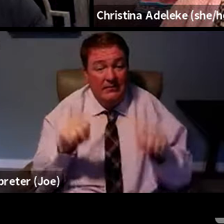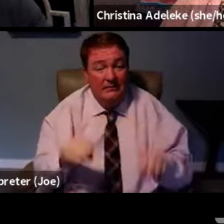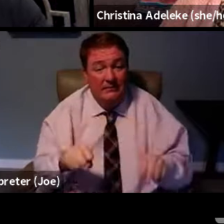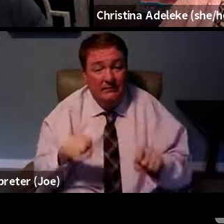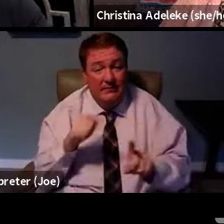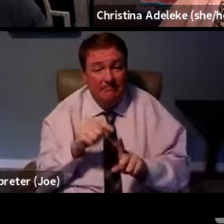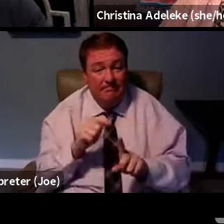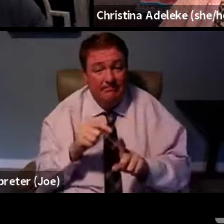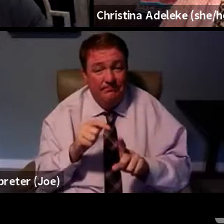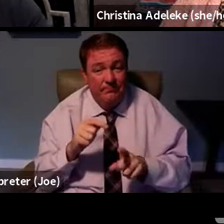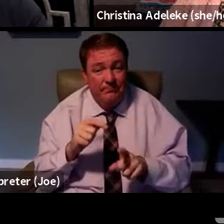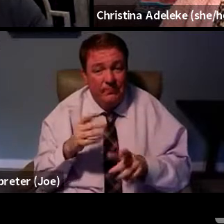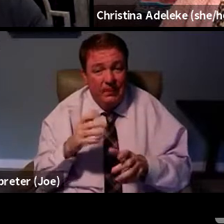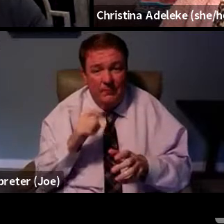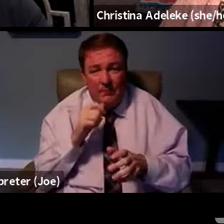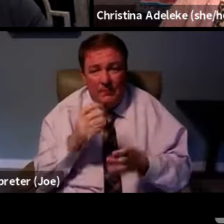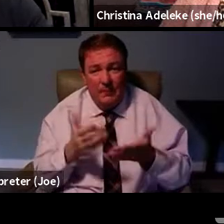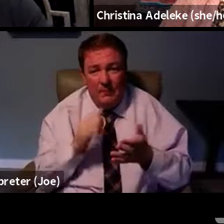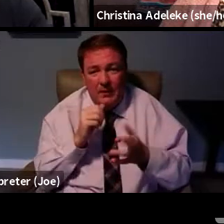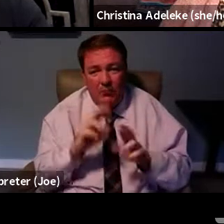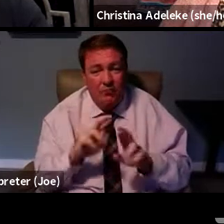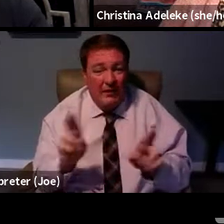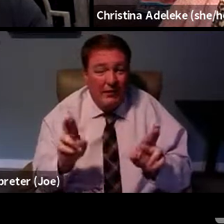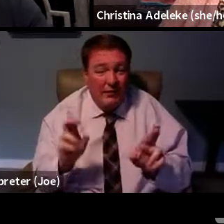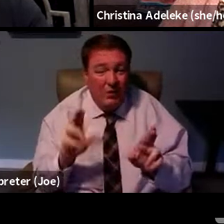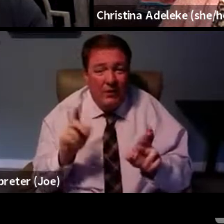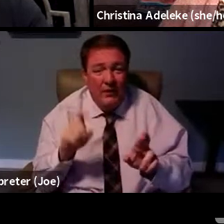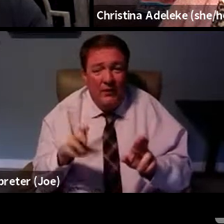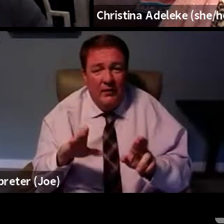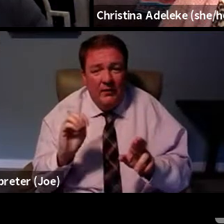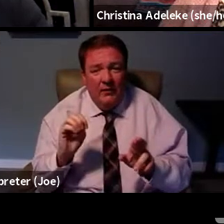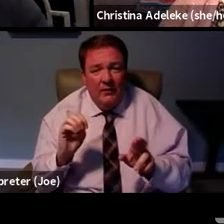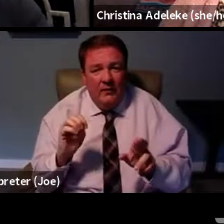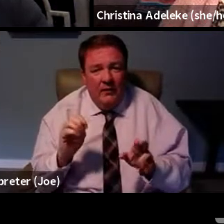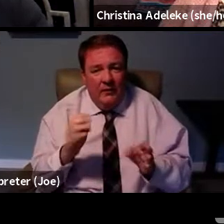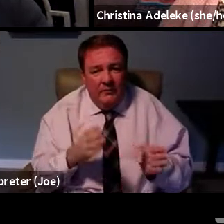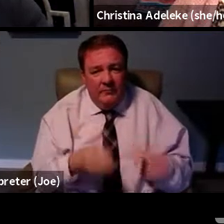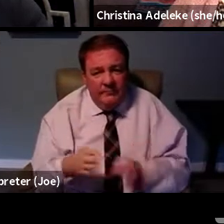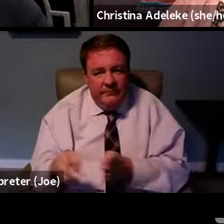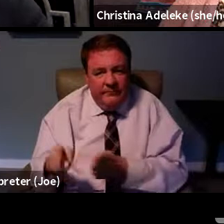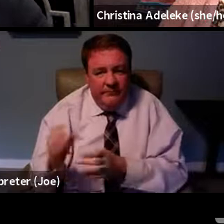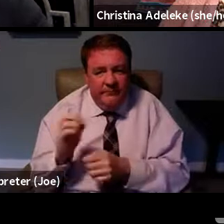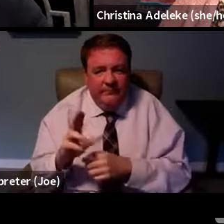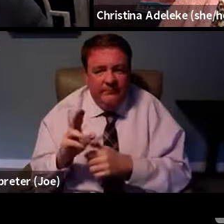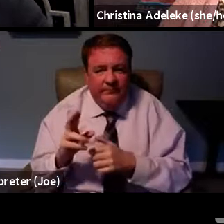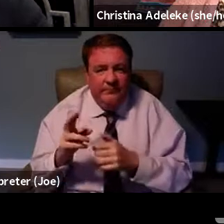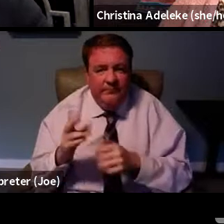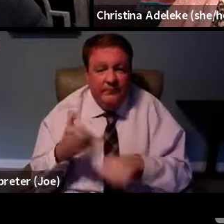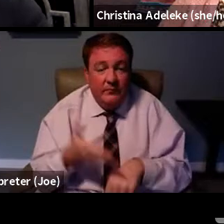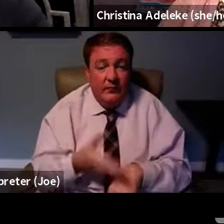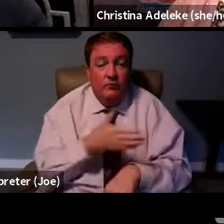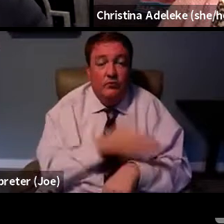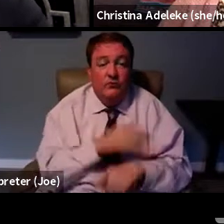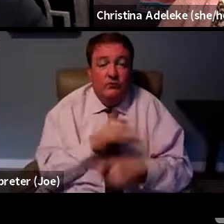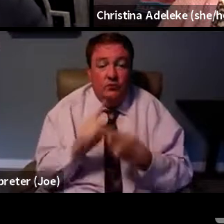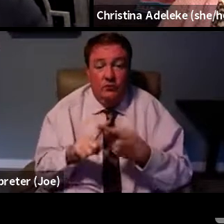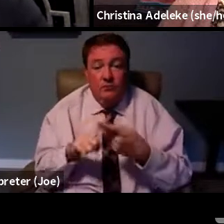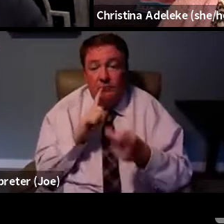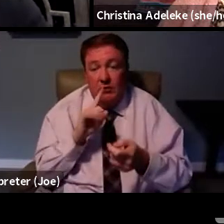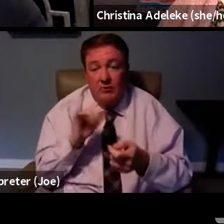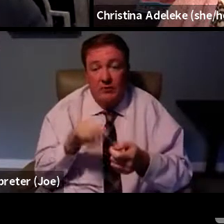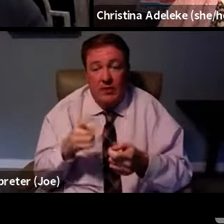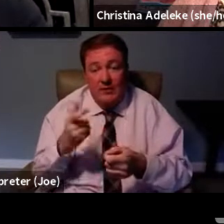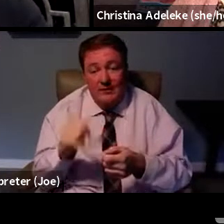be ready or they need to be prepared or, you know, improved to make sure that